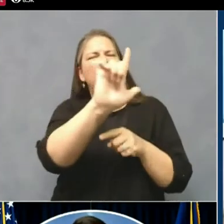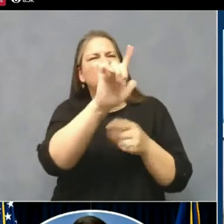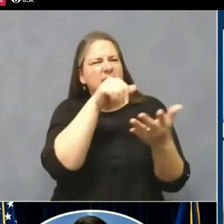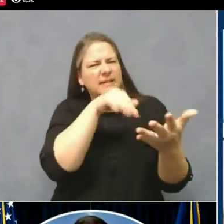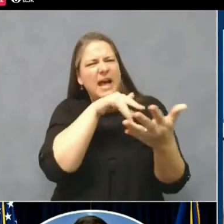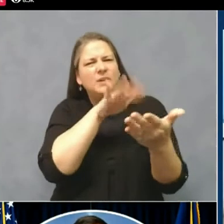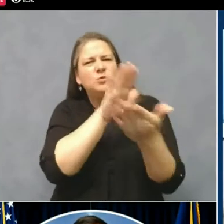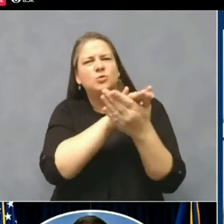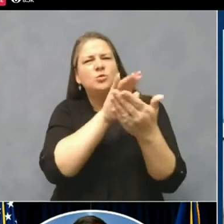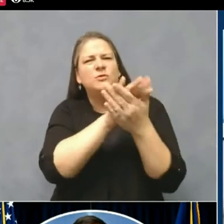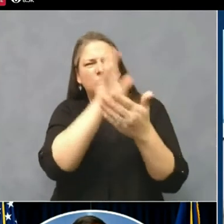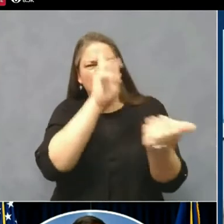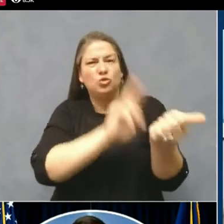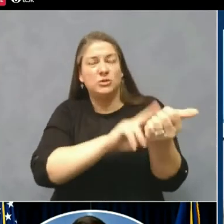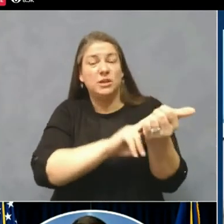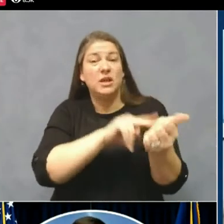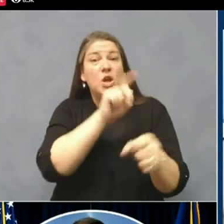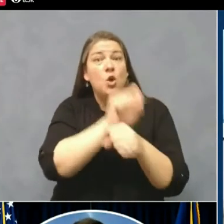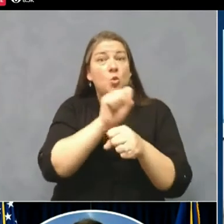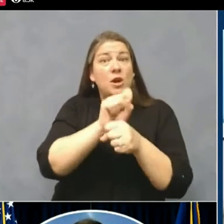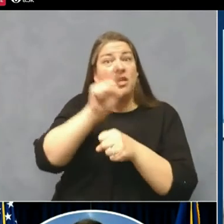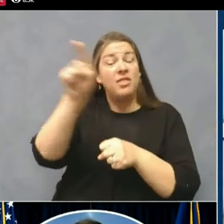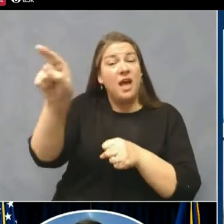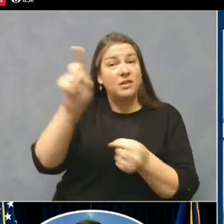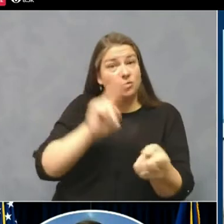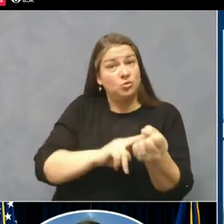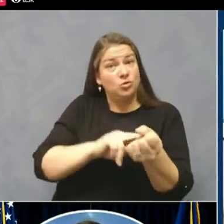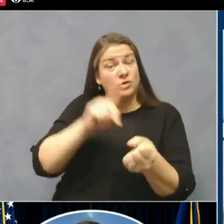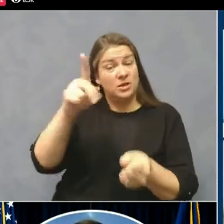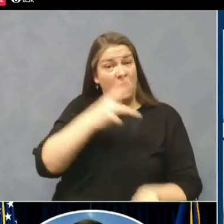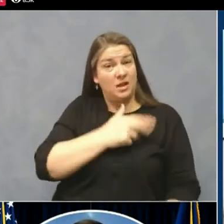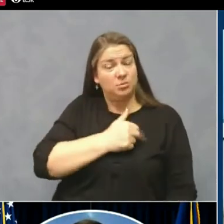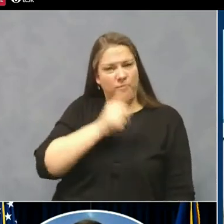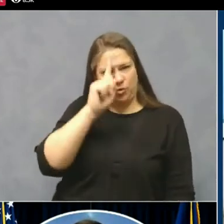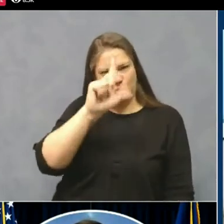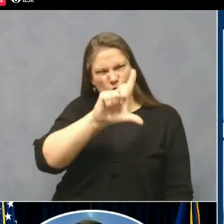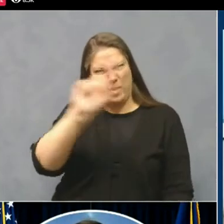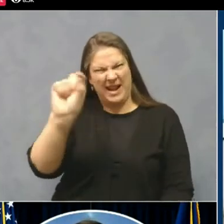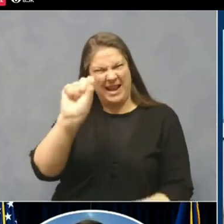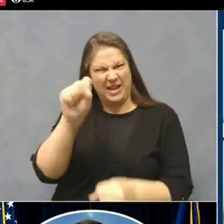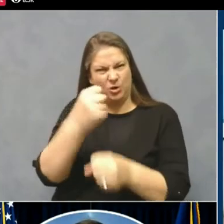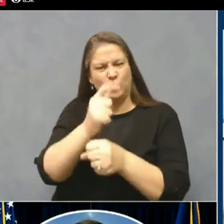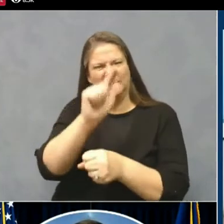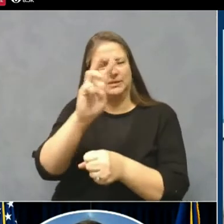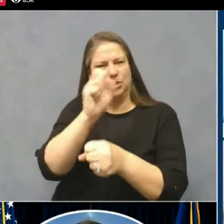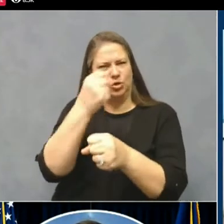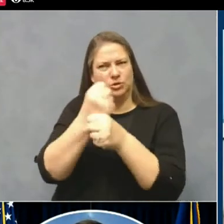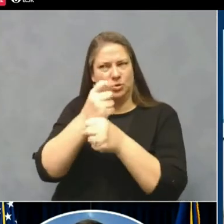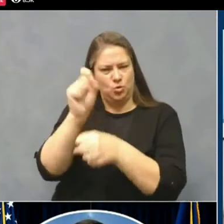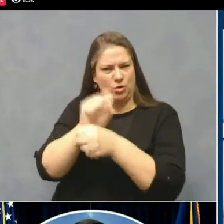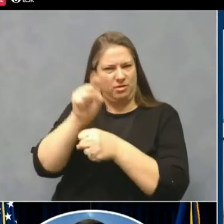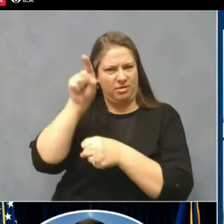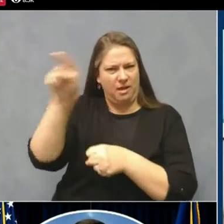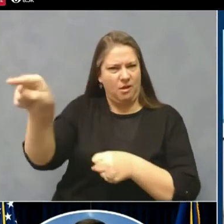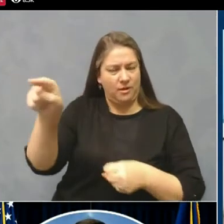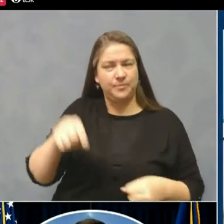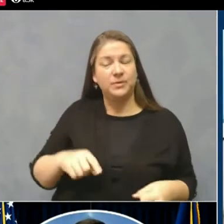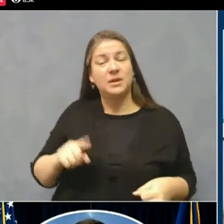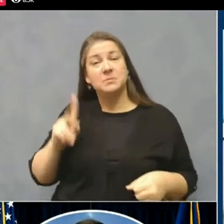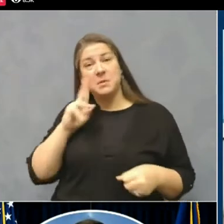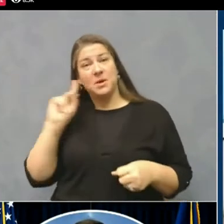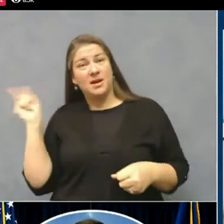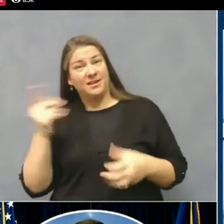for 26 years. His team members said Michael always had a smile,